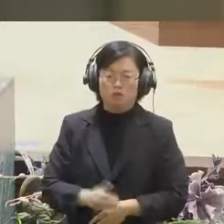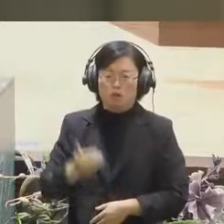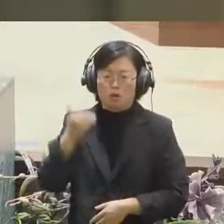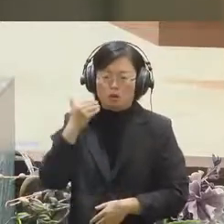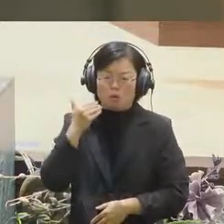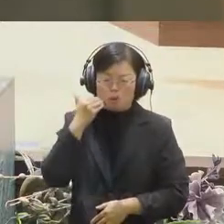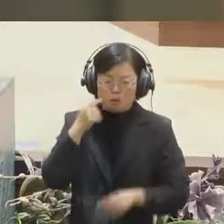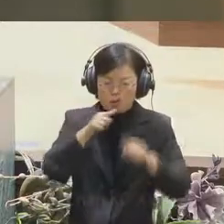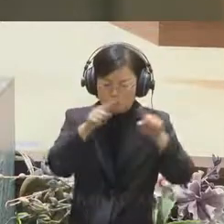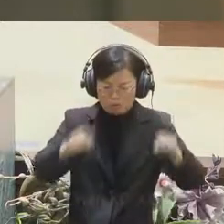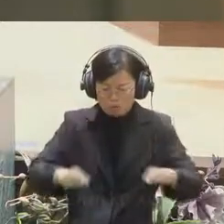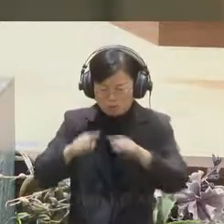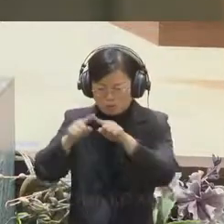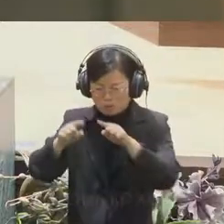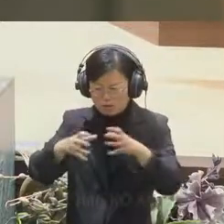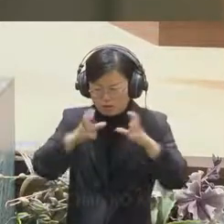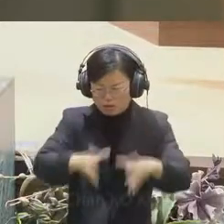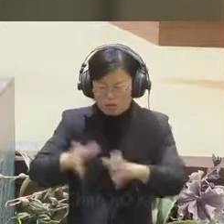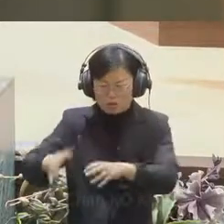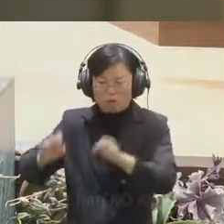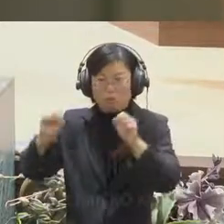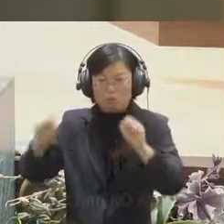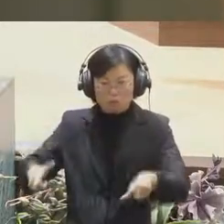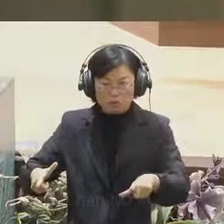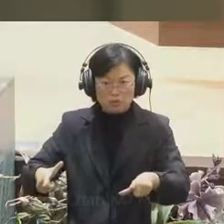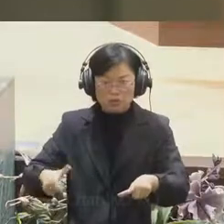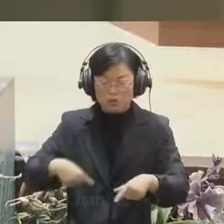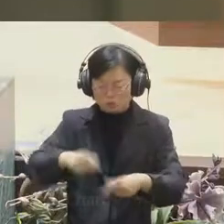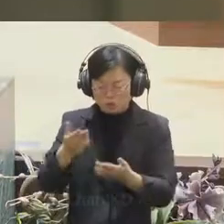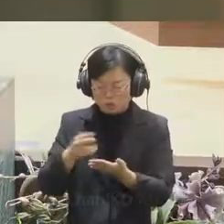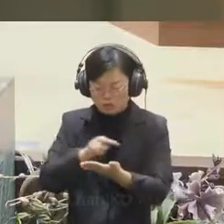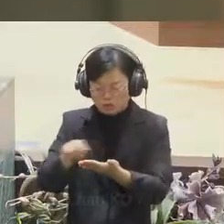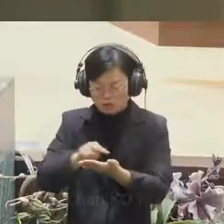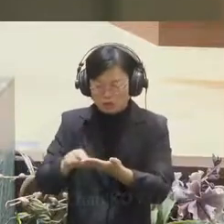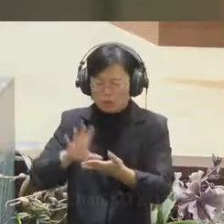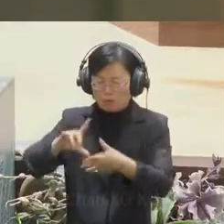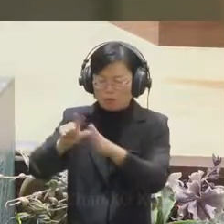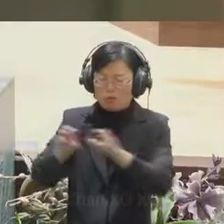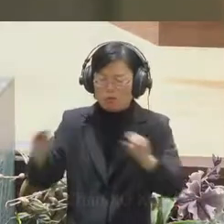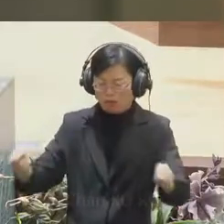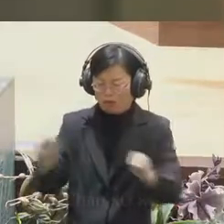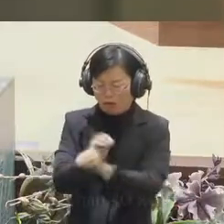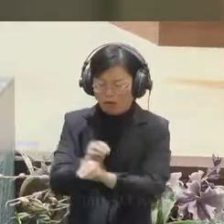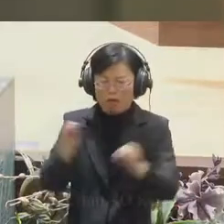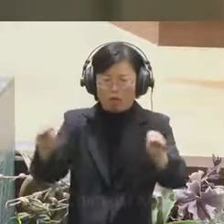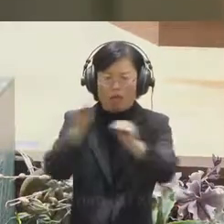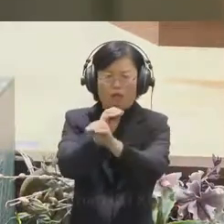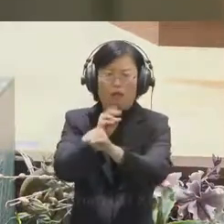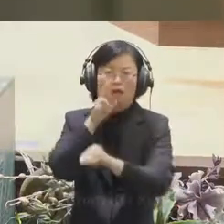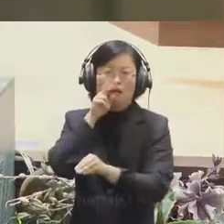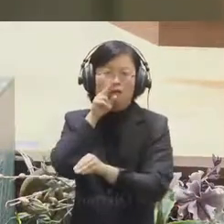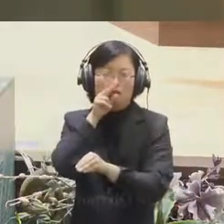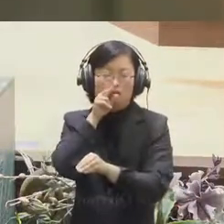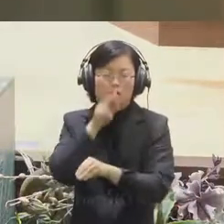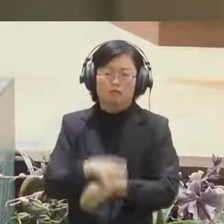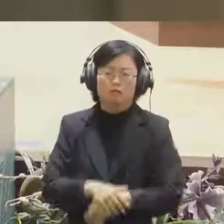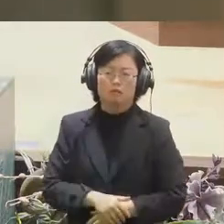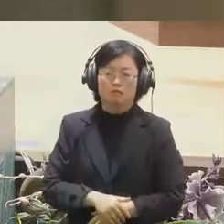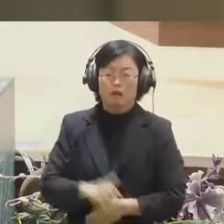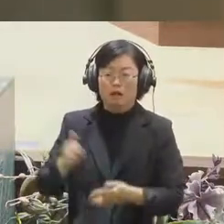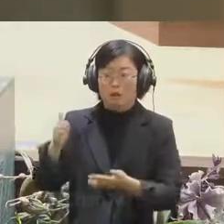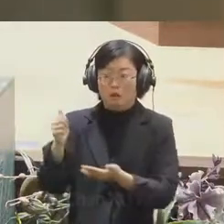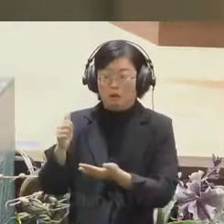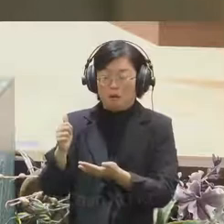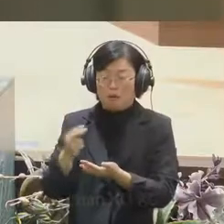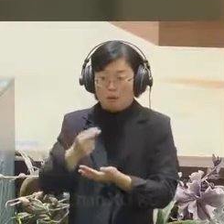So we could see some spelling mistakes or the different date format. Fortunately we have a data